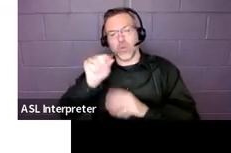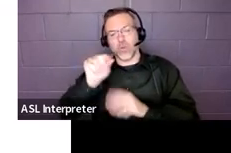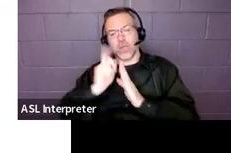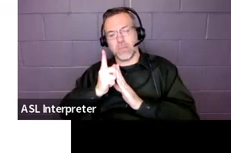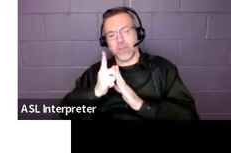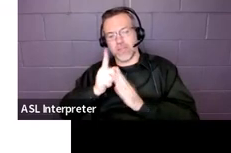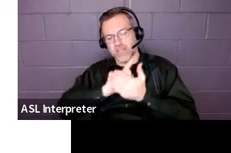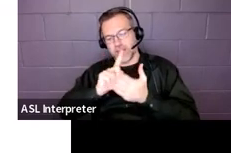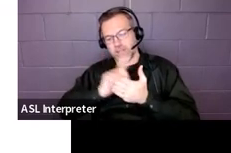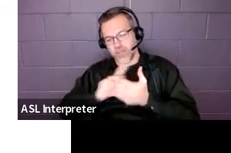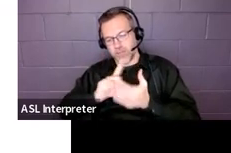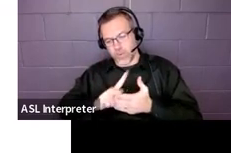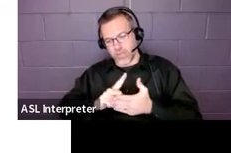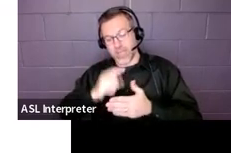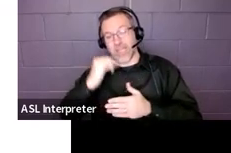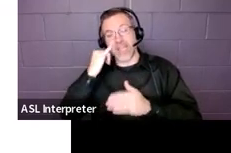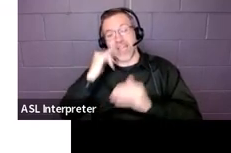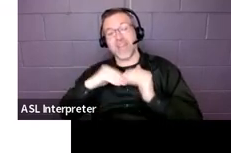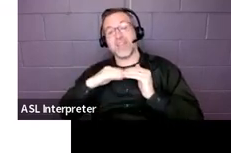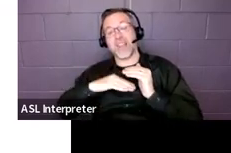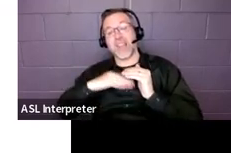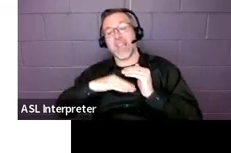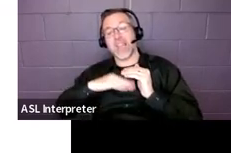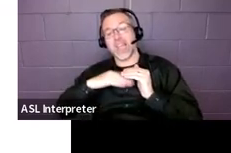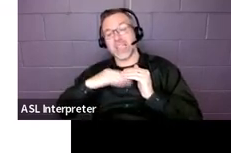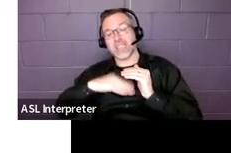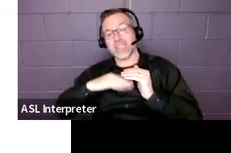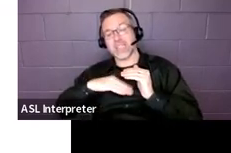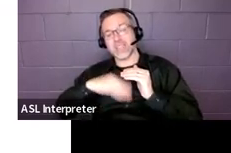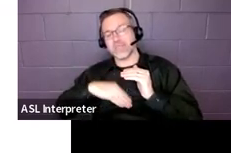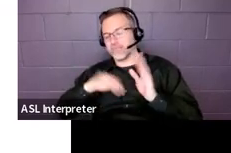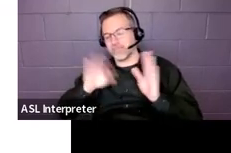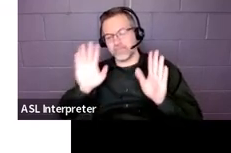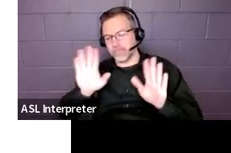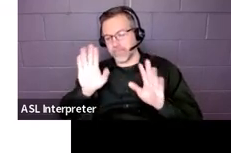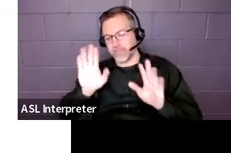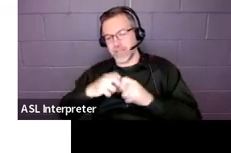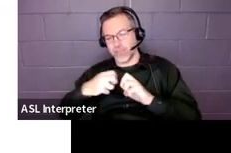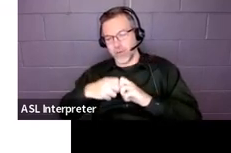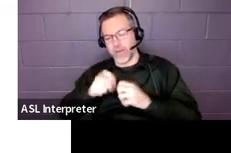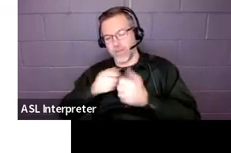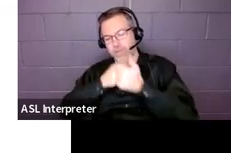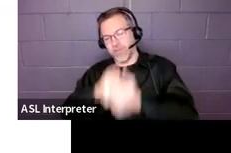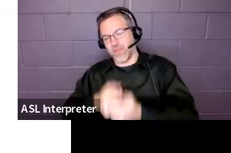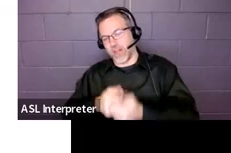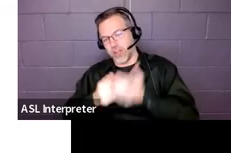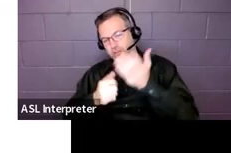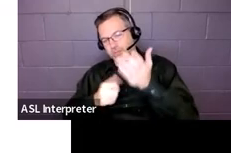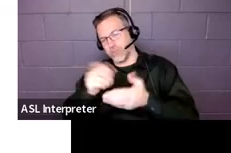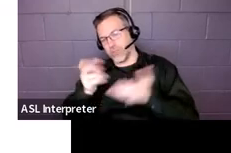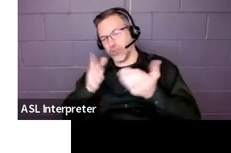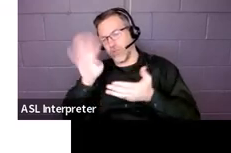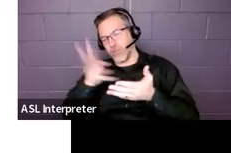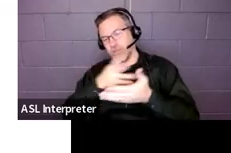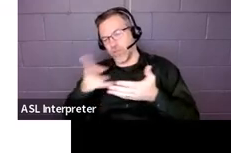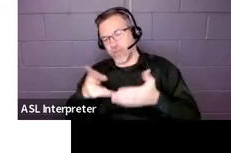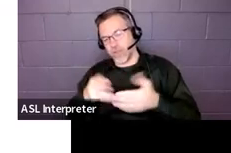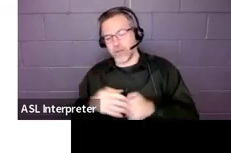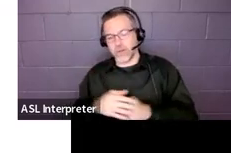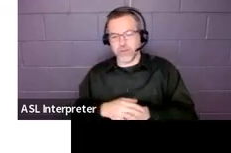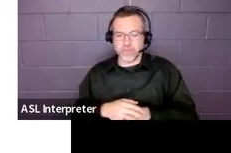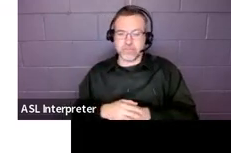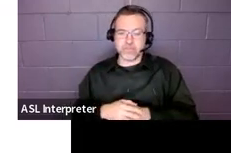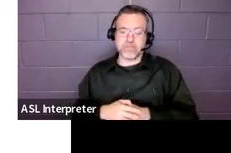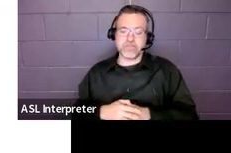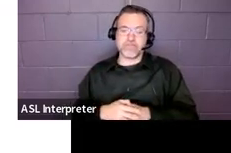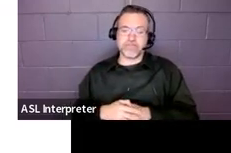that, that's an issue because you need to make sure you're providing what the service rate says. You consistently go higher than 120 minutes